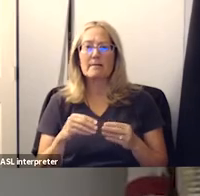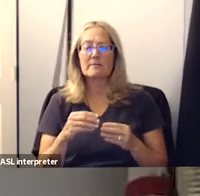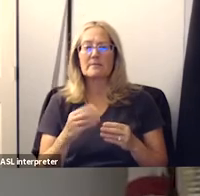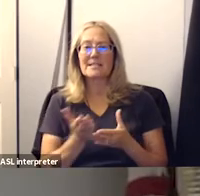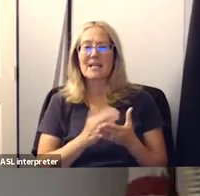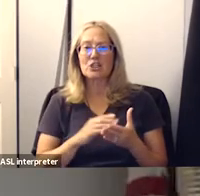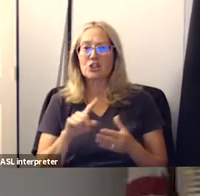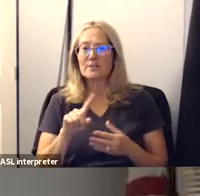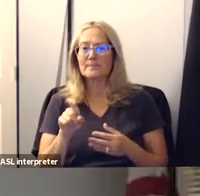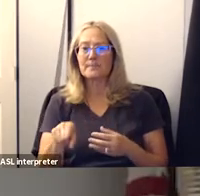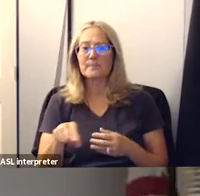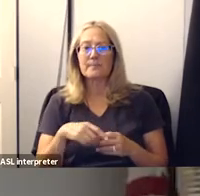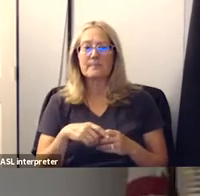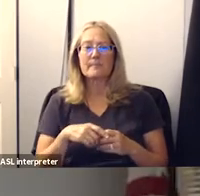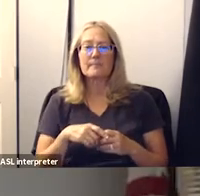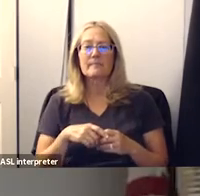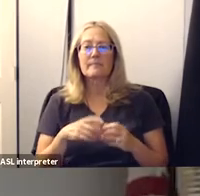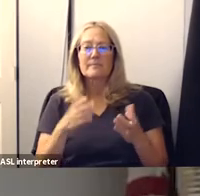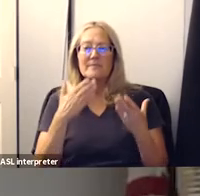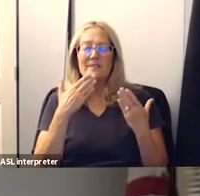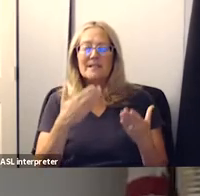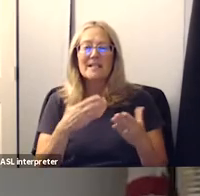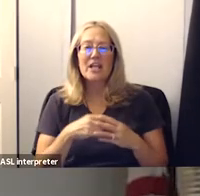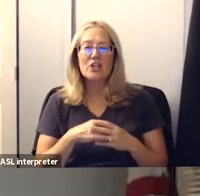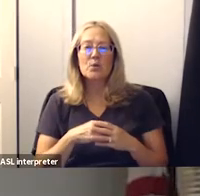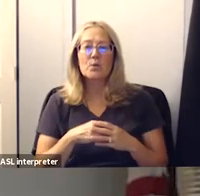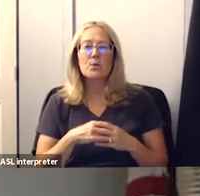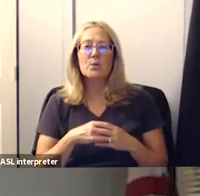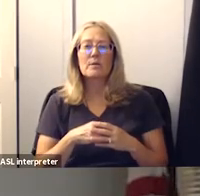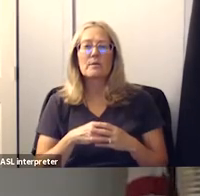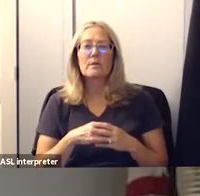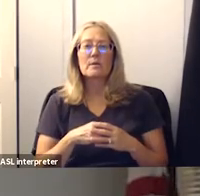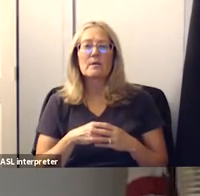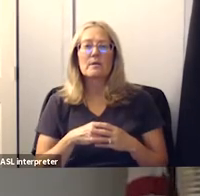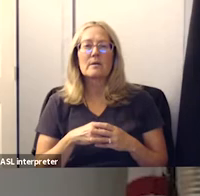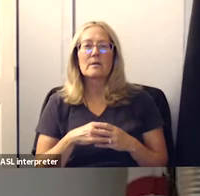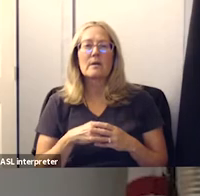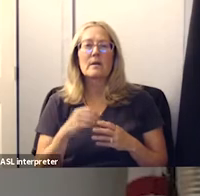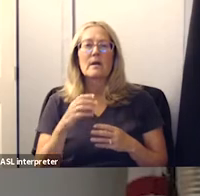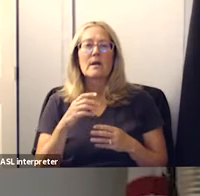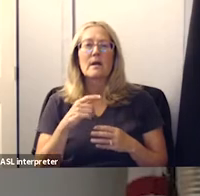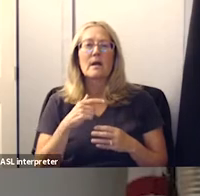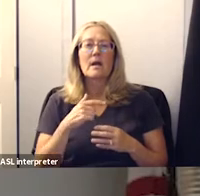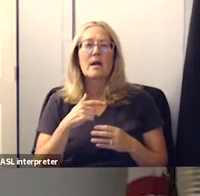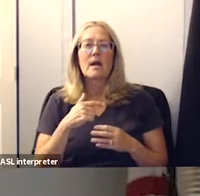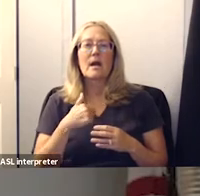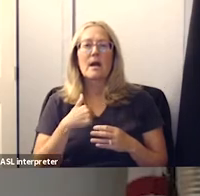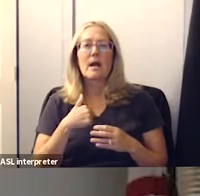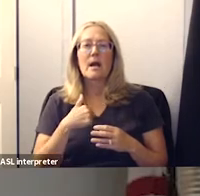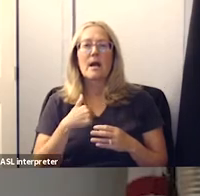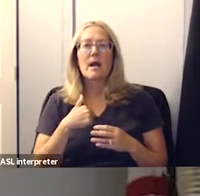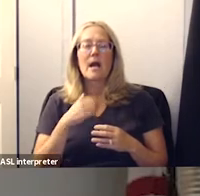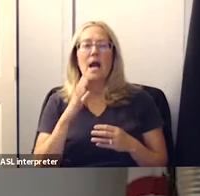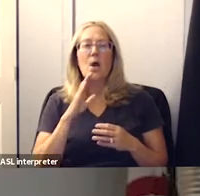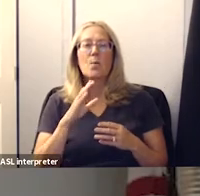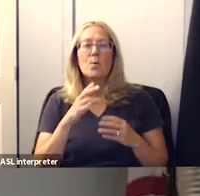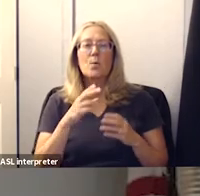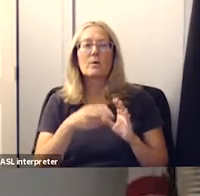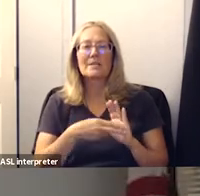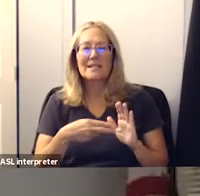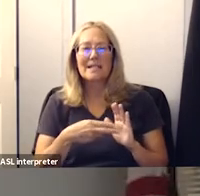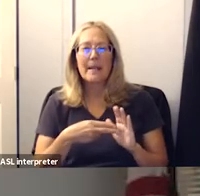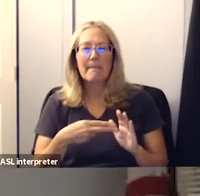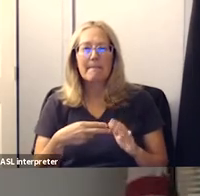thank you president before we do have four uh speakers on this item and i will start naming them trent